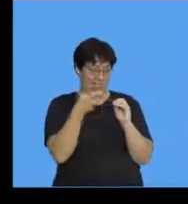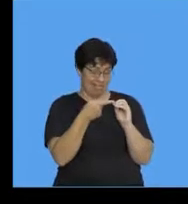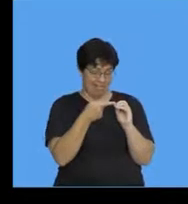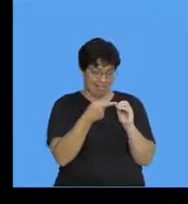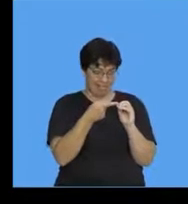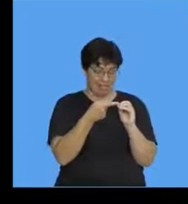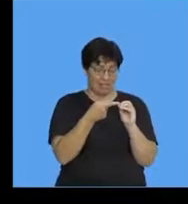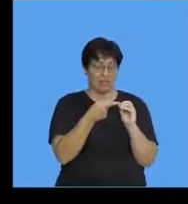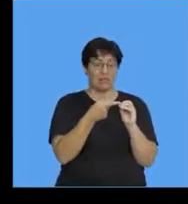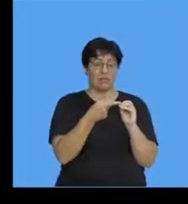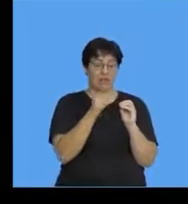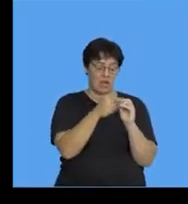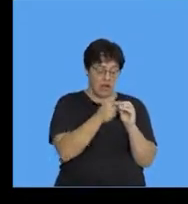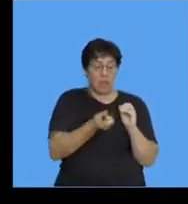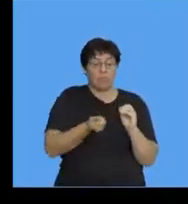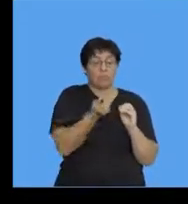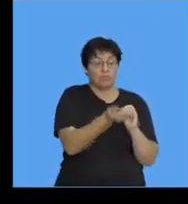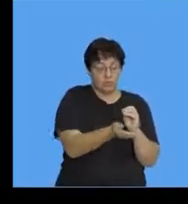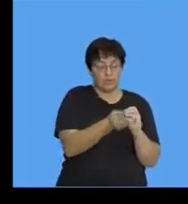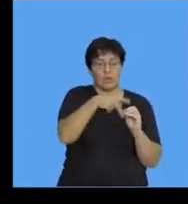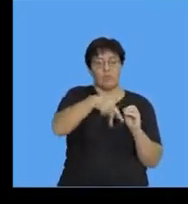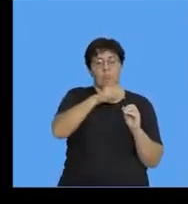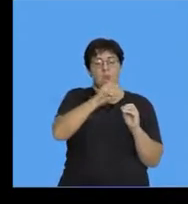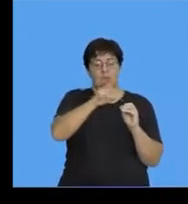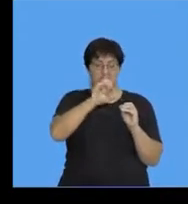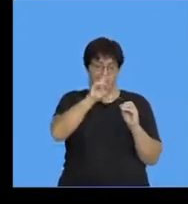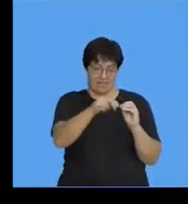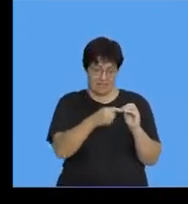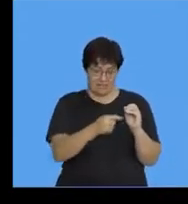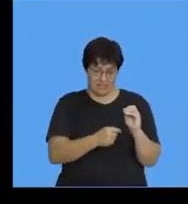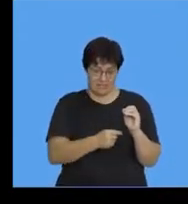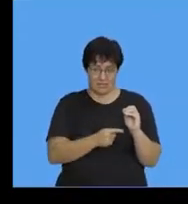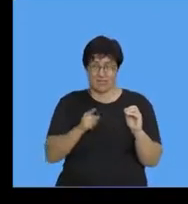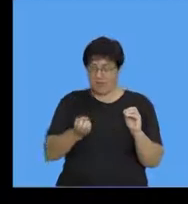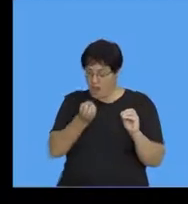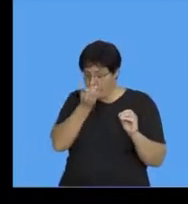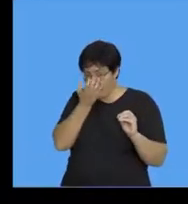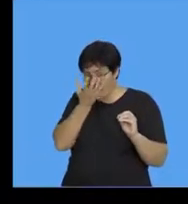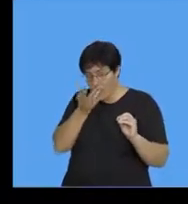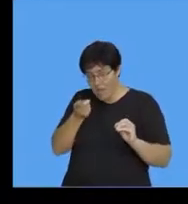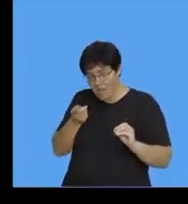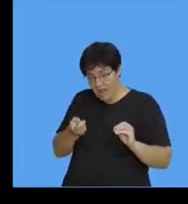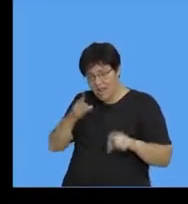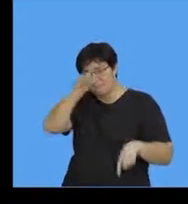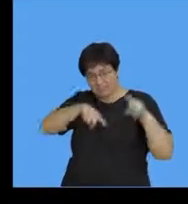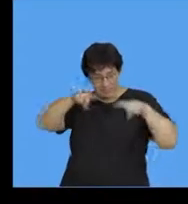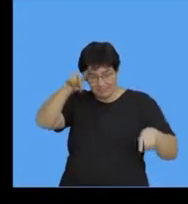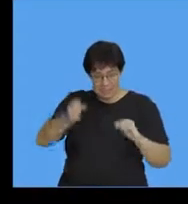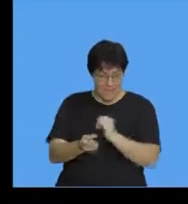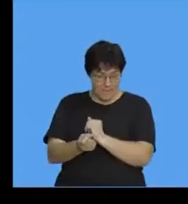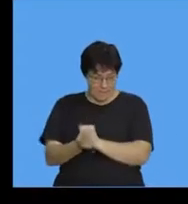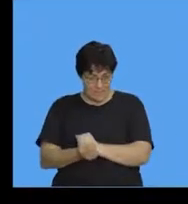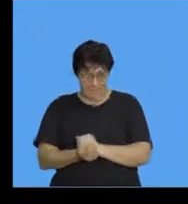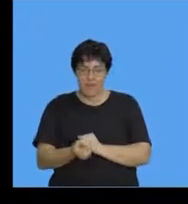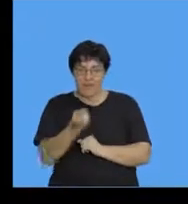and the male produces pollen this is a flower we're going to look at different models coming up